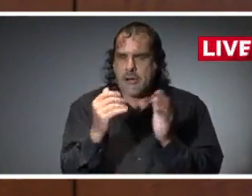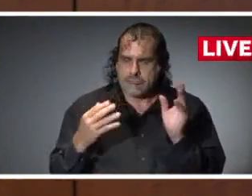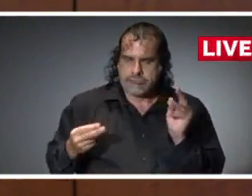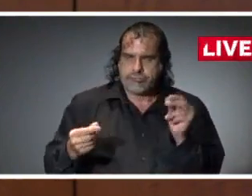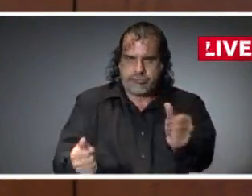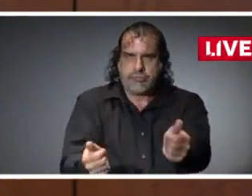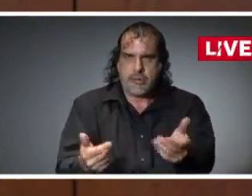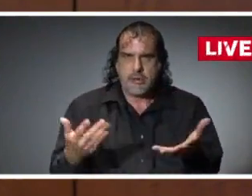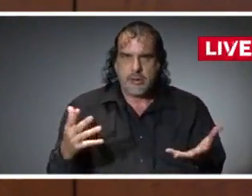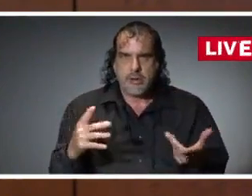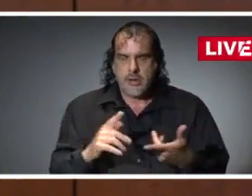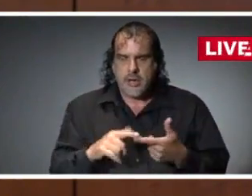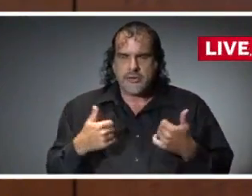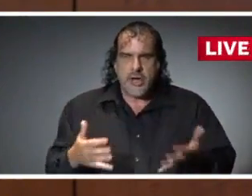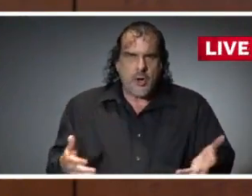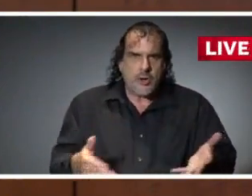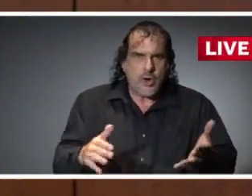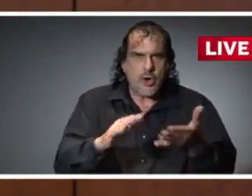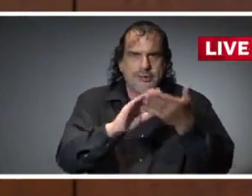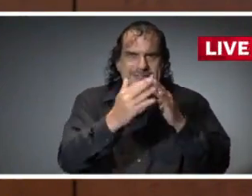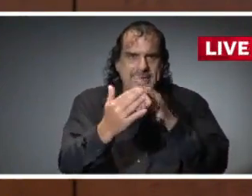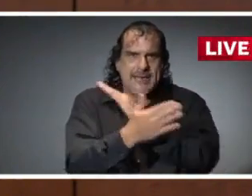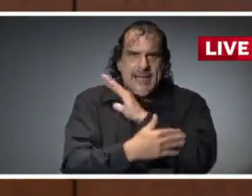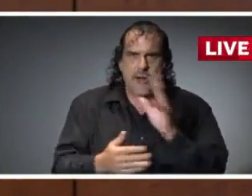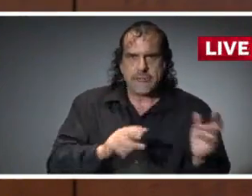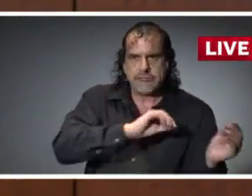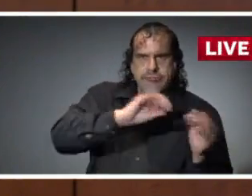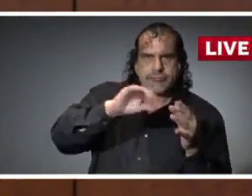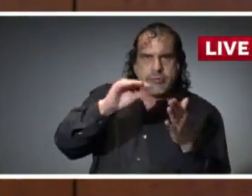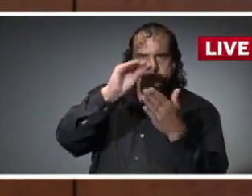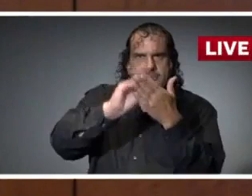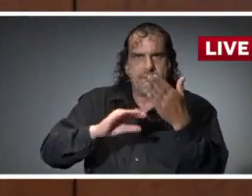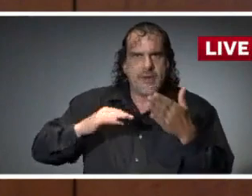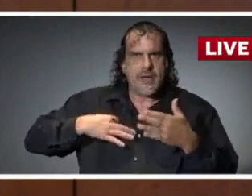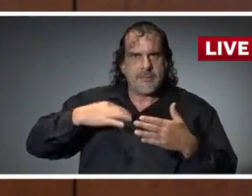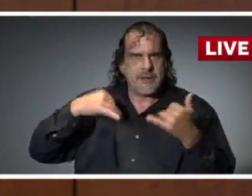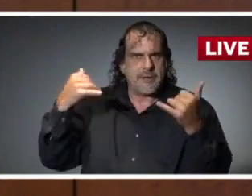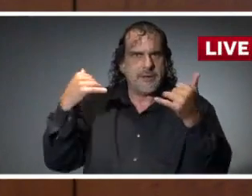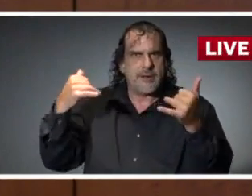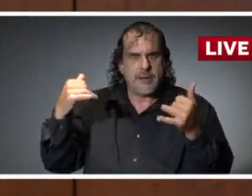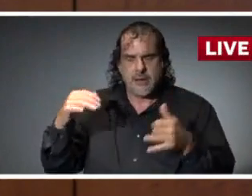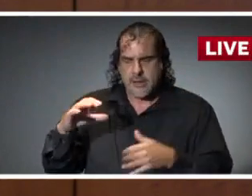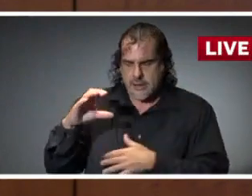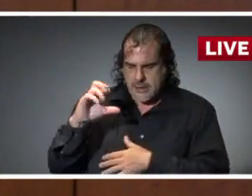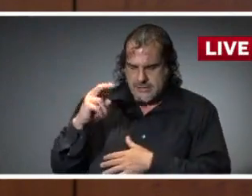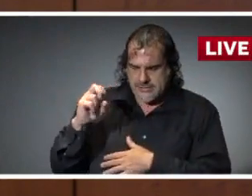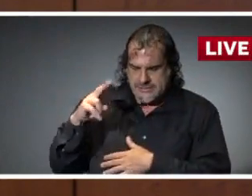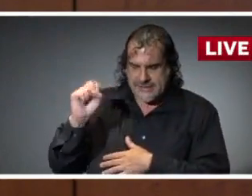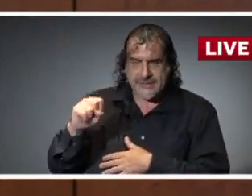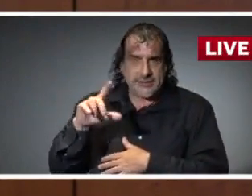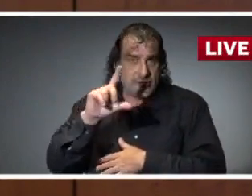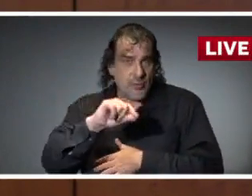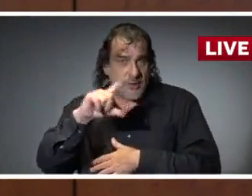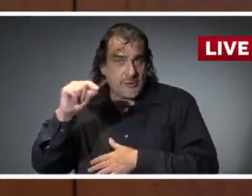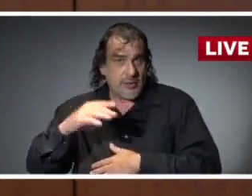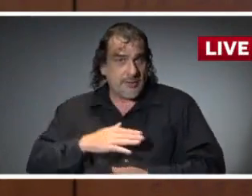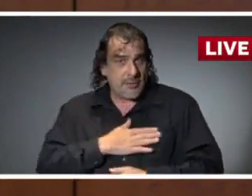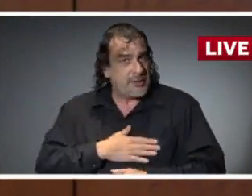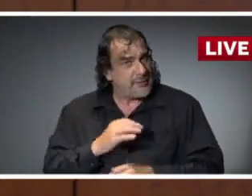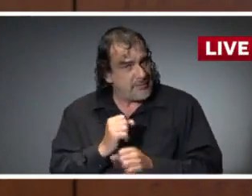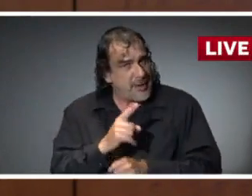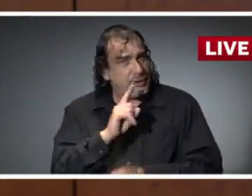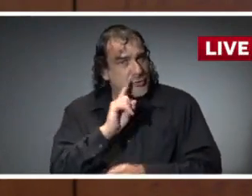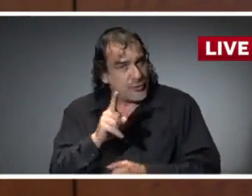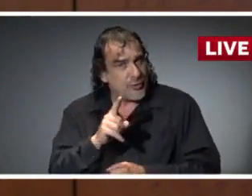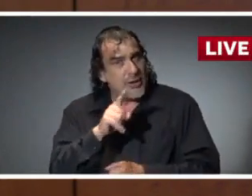the counties and municipalities to get those applications in. And then finally, on Census 2020, just a plug on that, please make sure